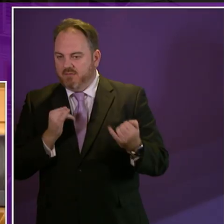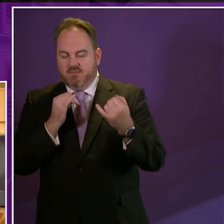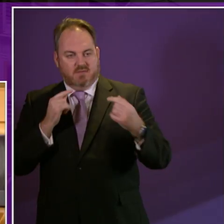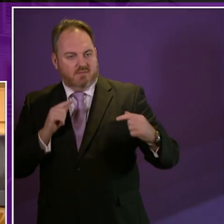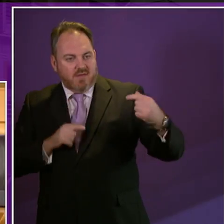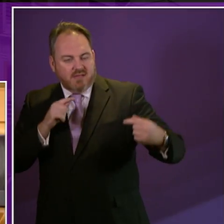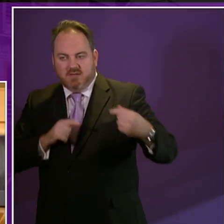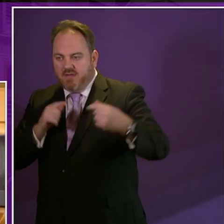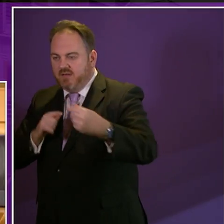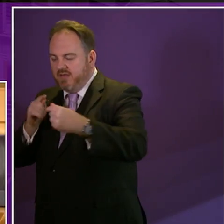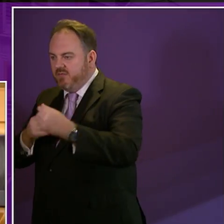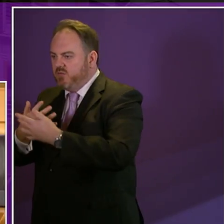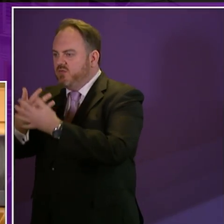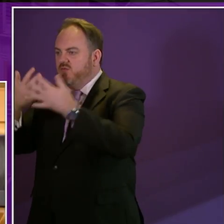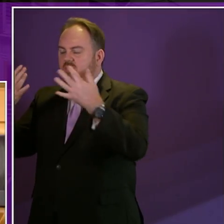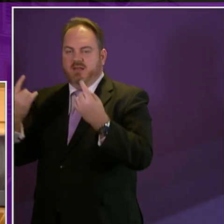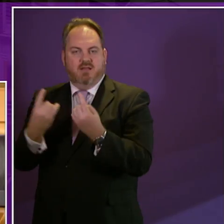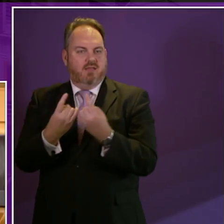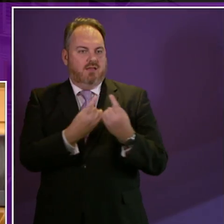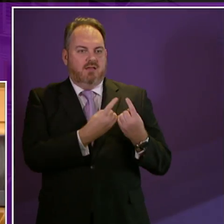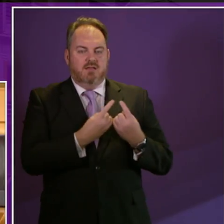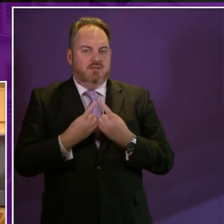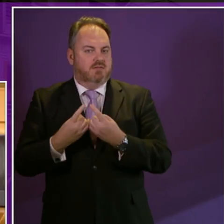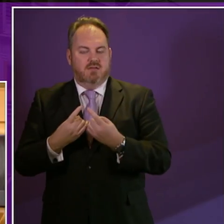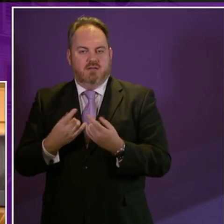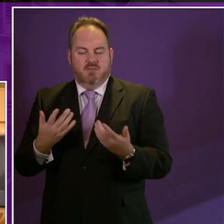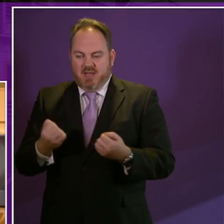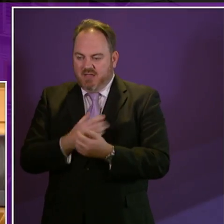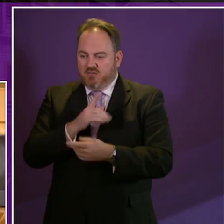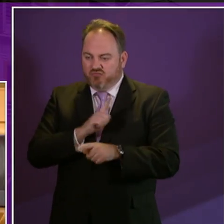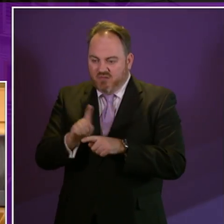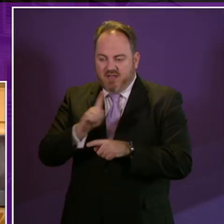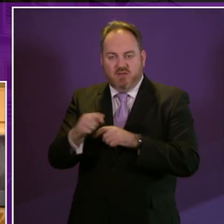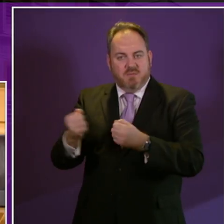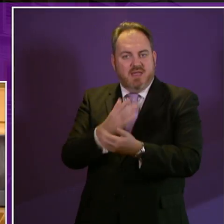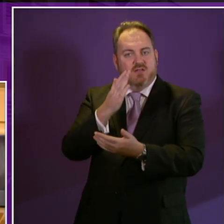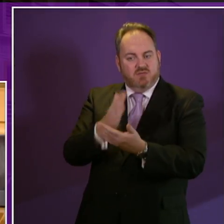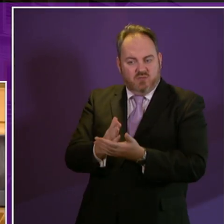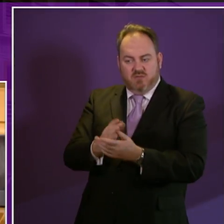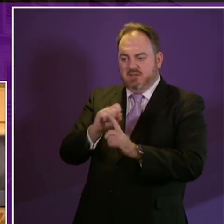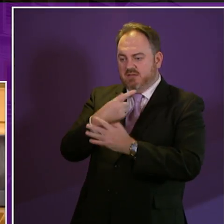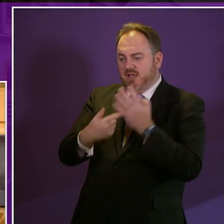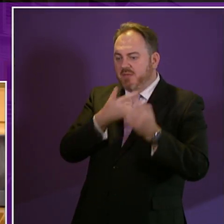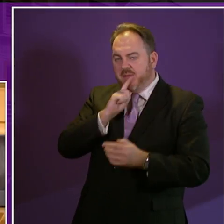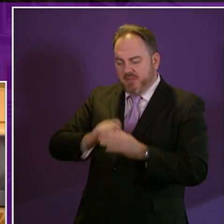fighting for the most basic rights the right to live and be supported by the welfare state